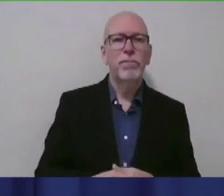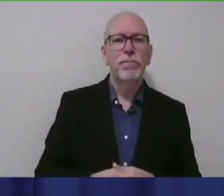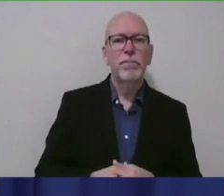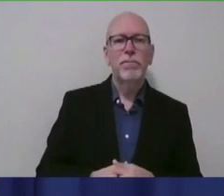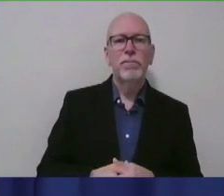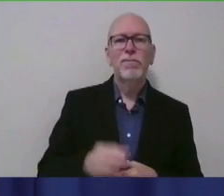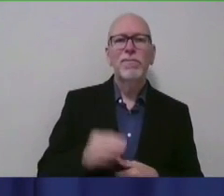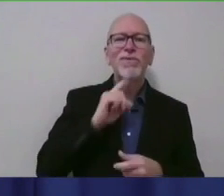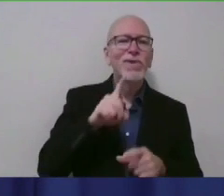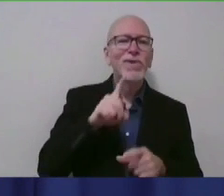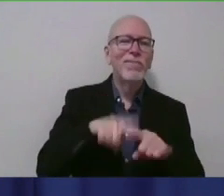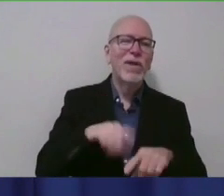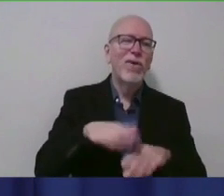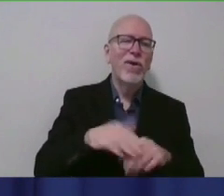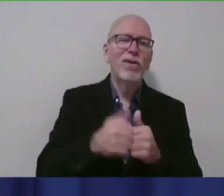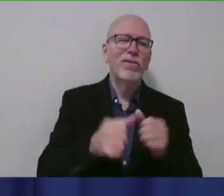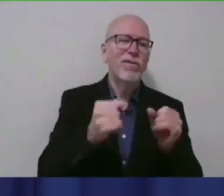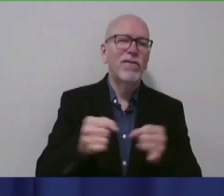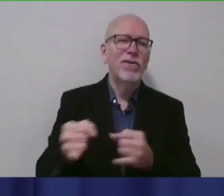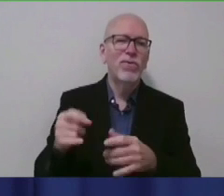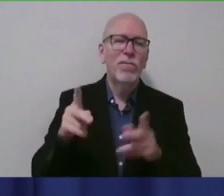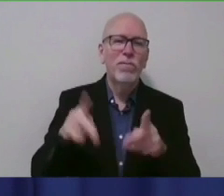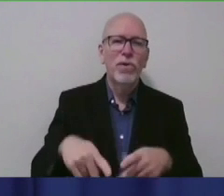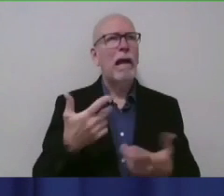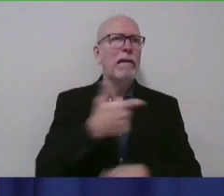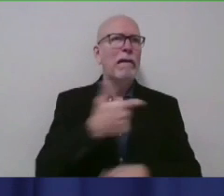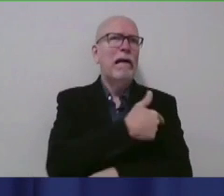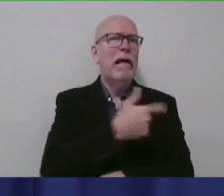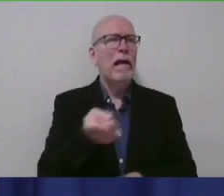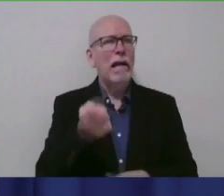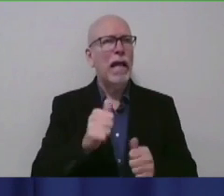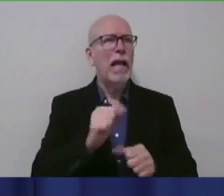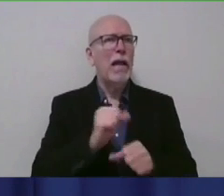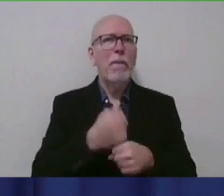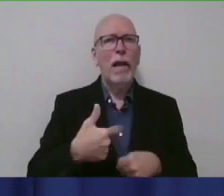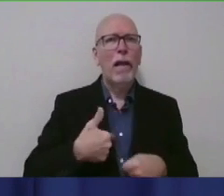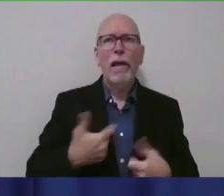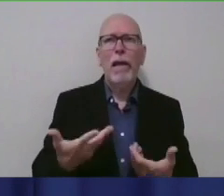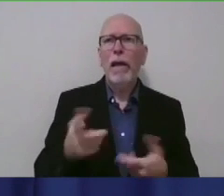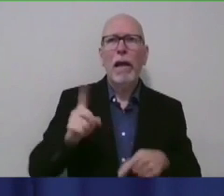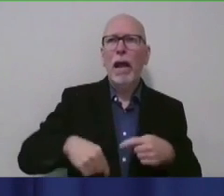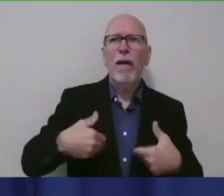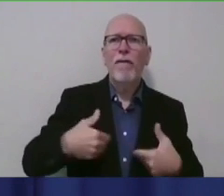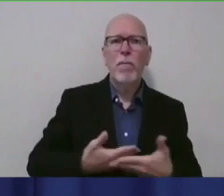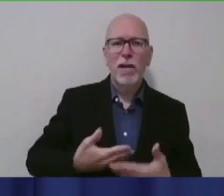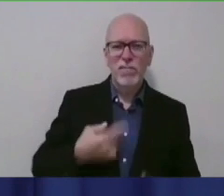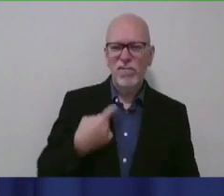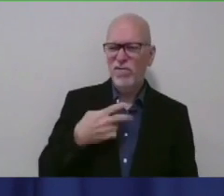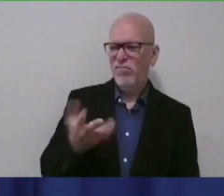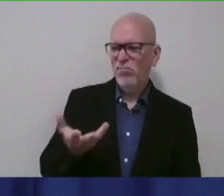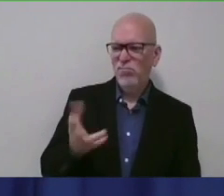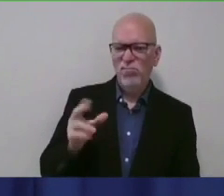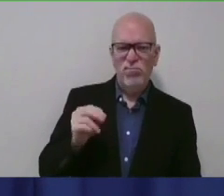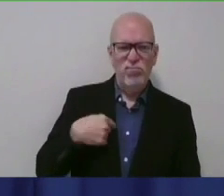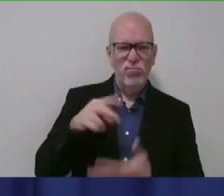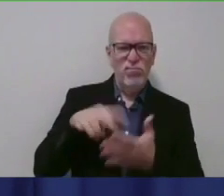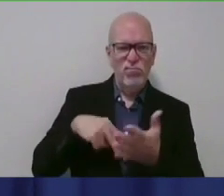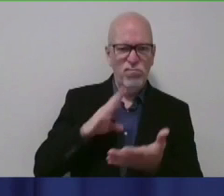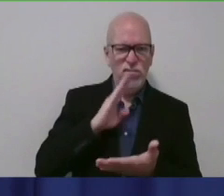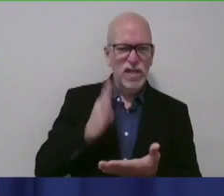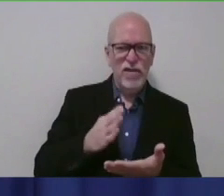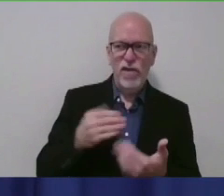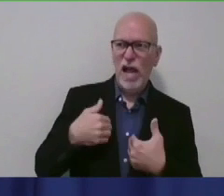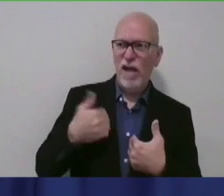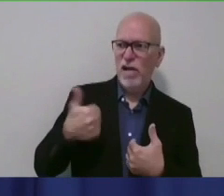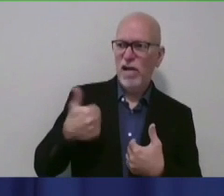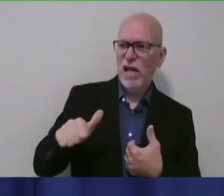thing, and we can all be vaccine ambassadors. By educating, you can say there's never been a history, you know, of a vaccine-causing infertility,